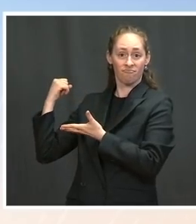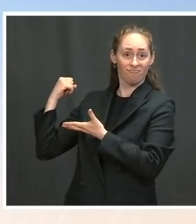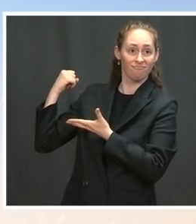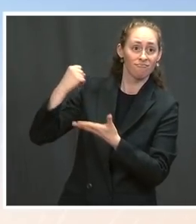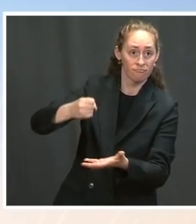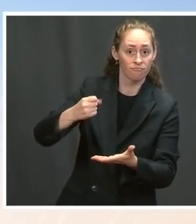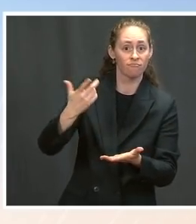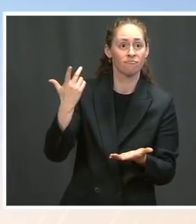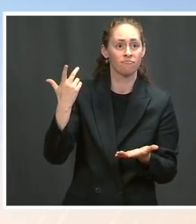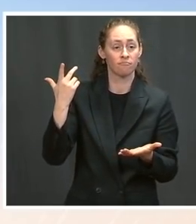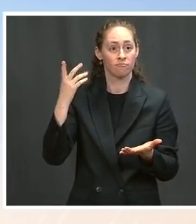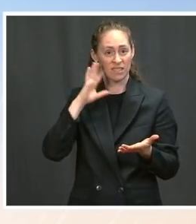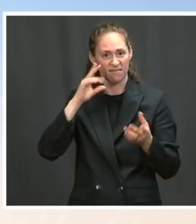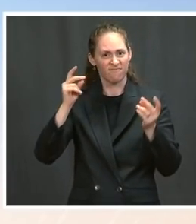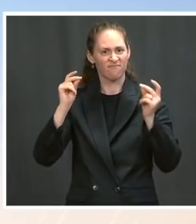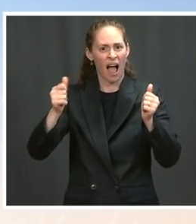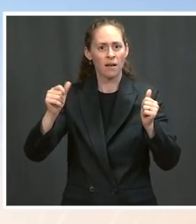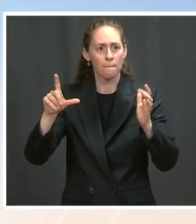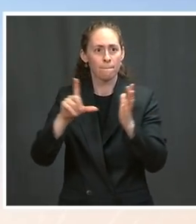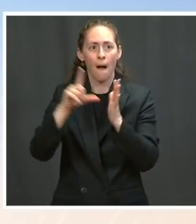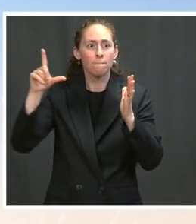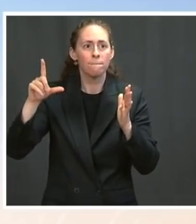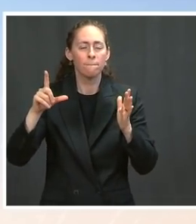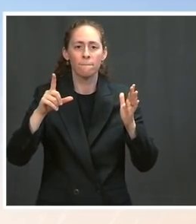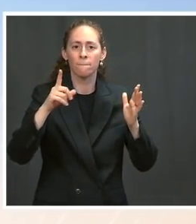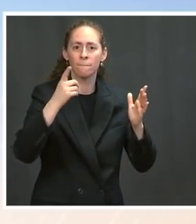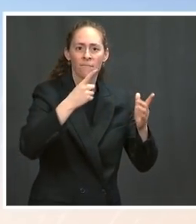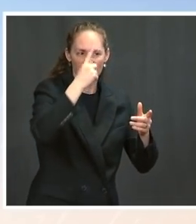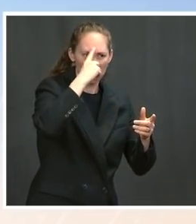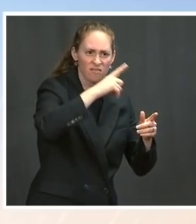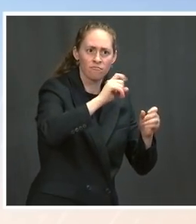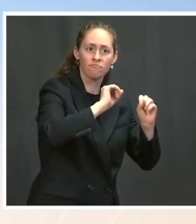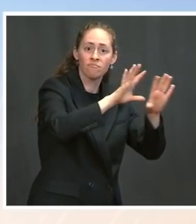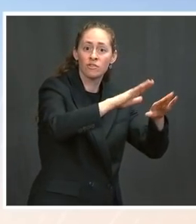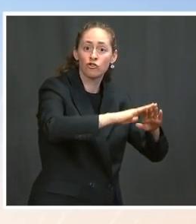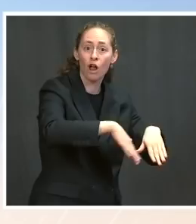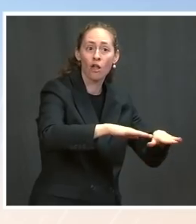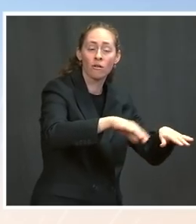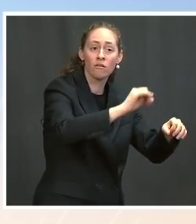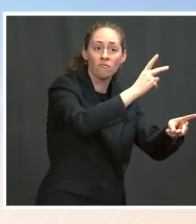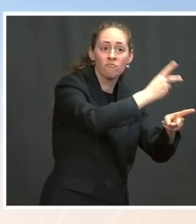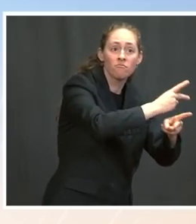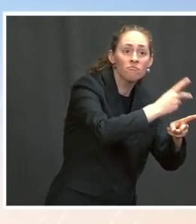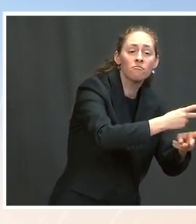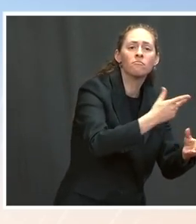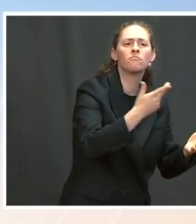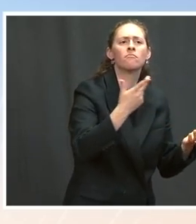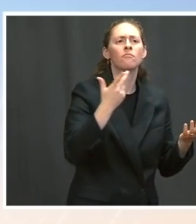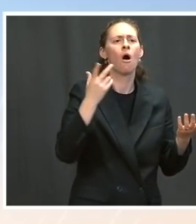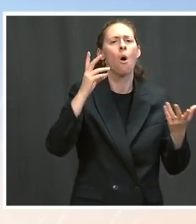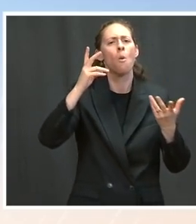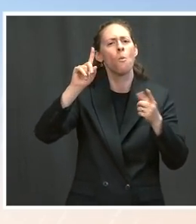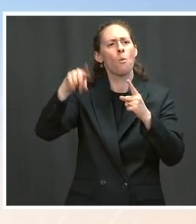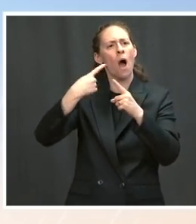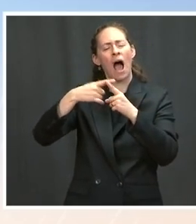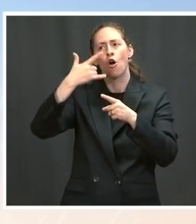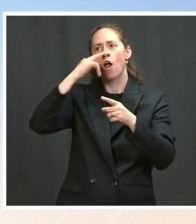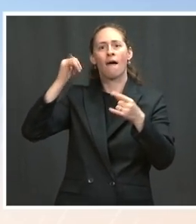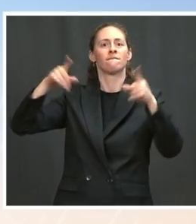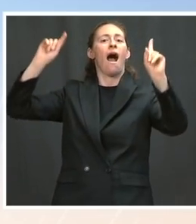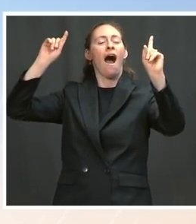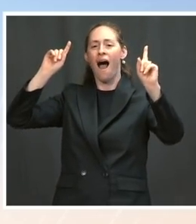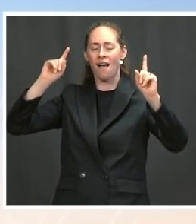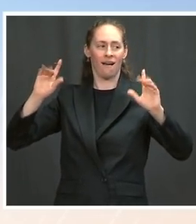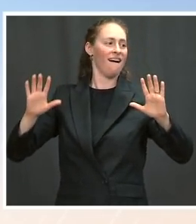implemented, that money to get out there. We likely won't see impacts until earliest next year. Isn't that right? Ms. Well, I think first, the American Families